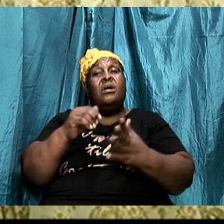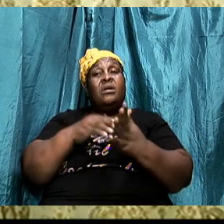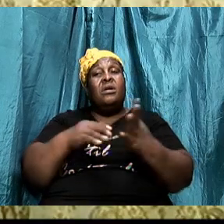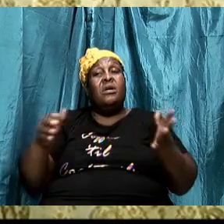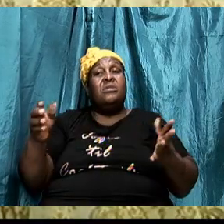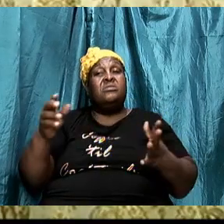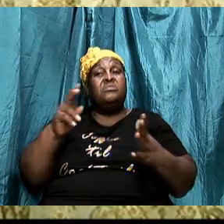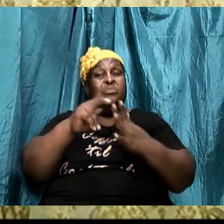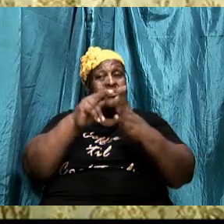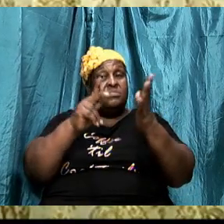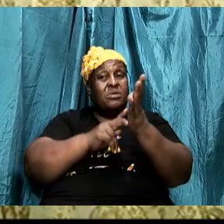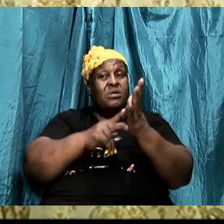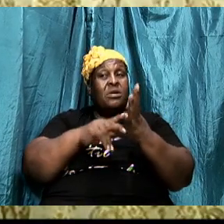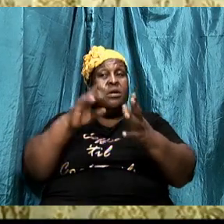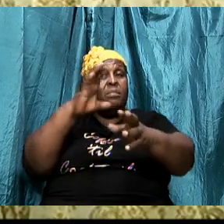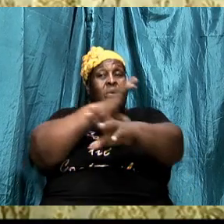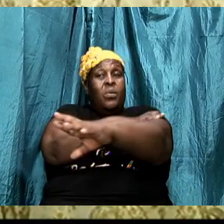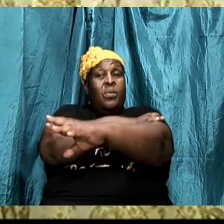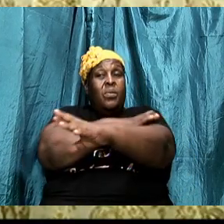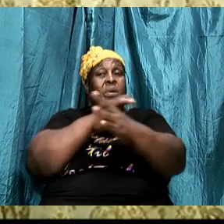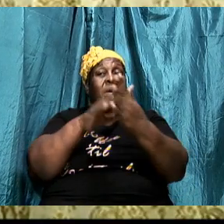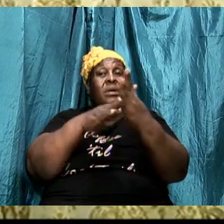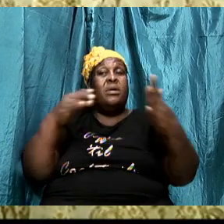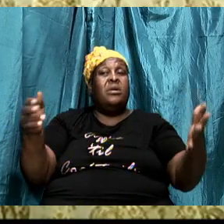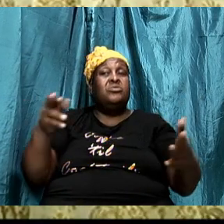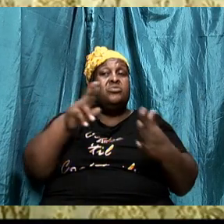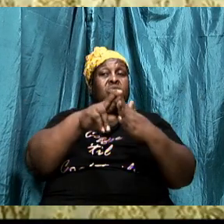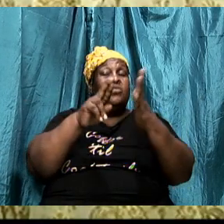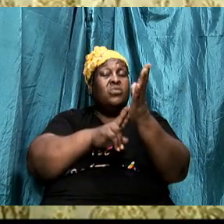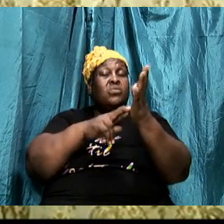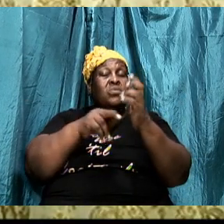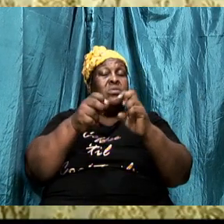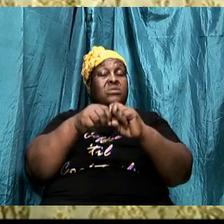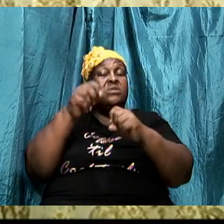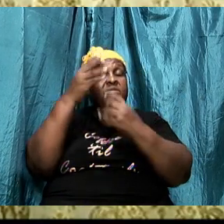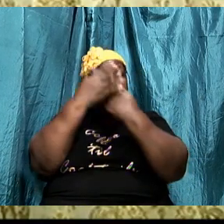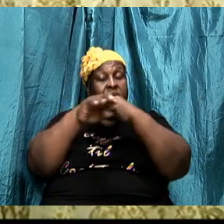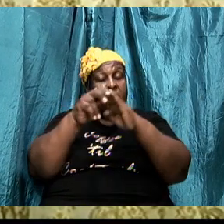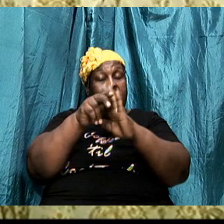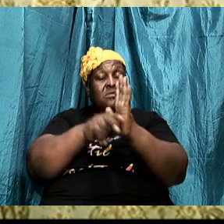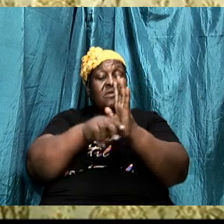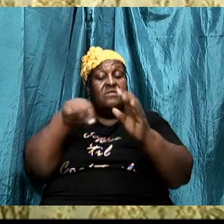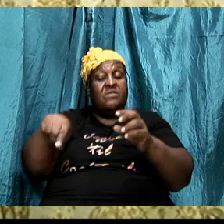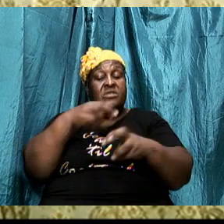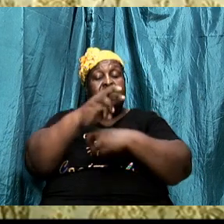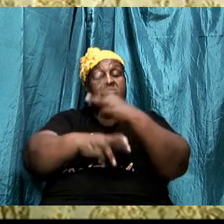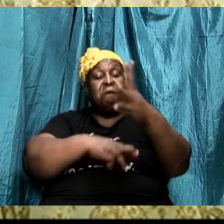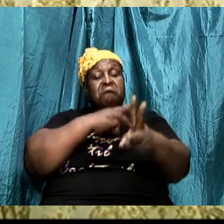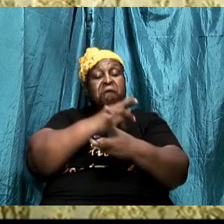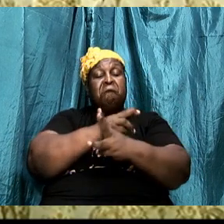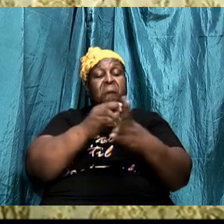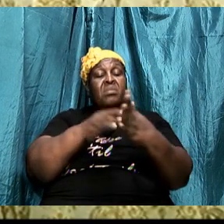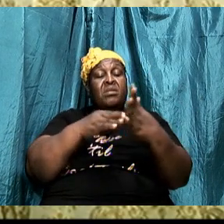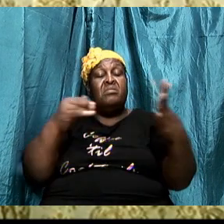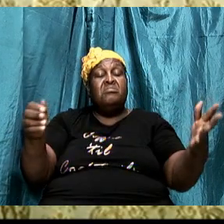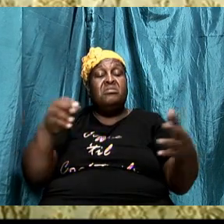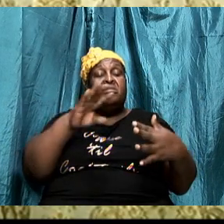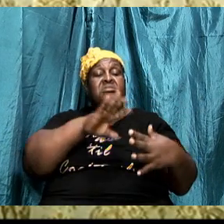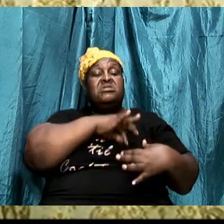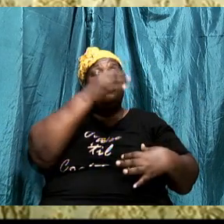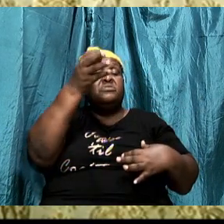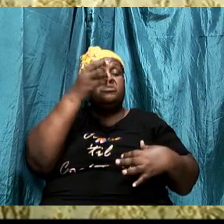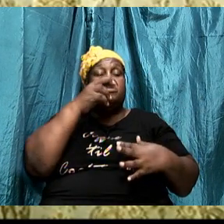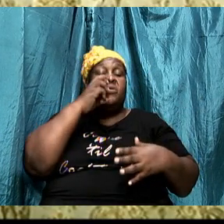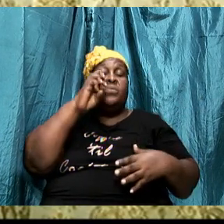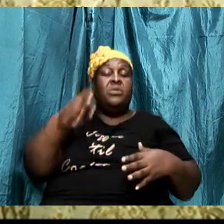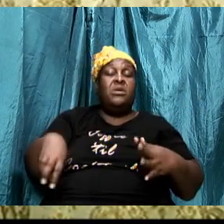against powers and against the rulers of the darkness of this world against spiritual wickedness in